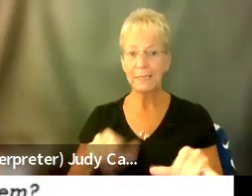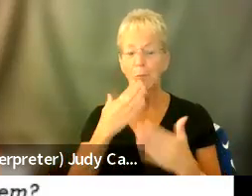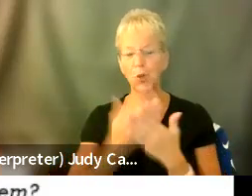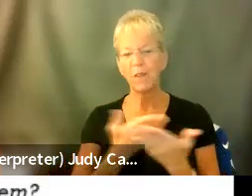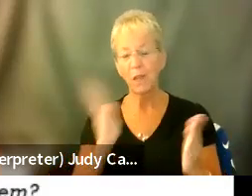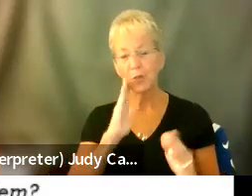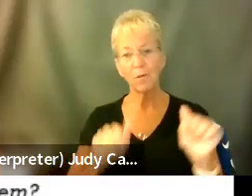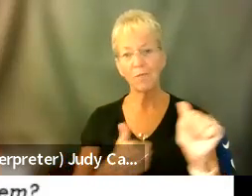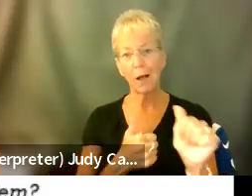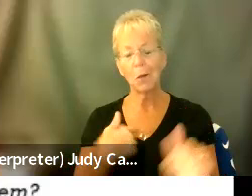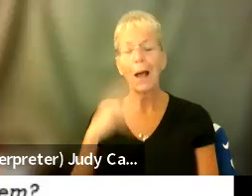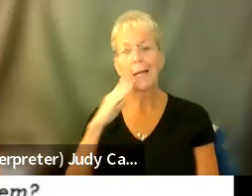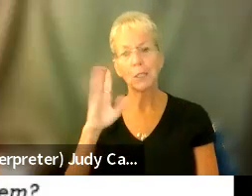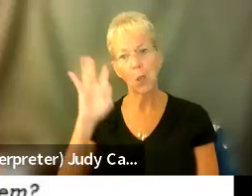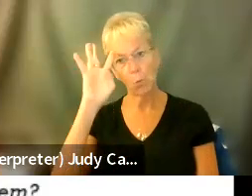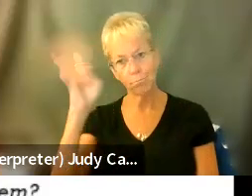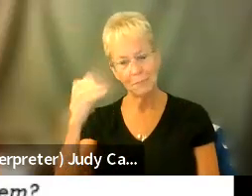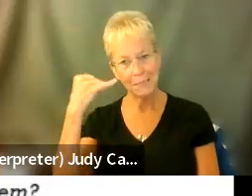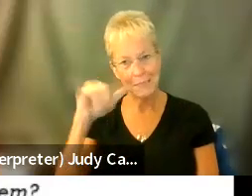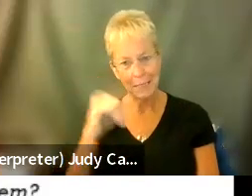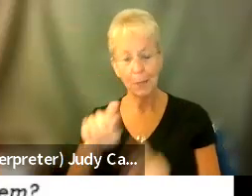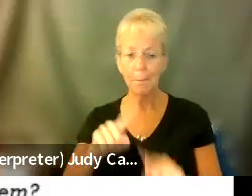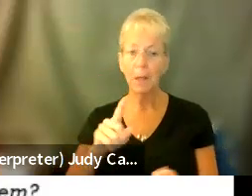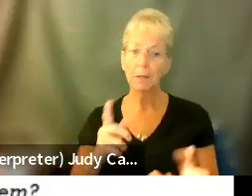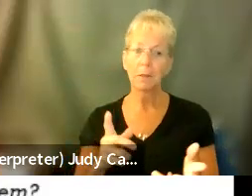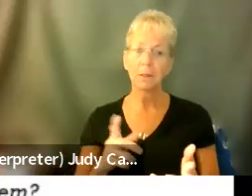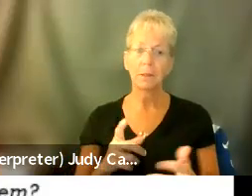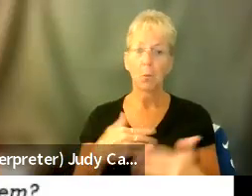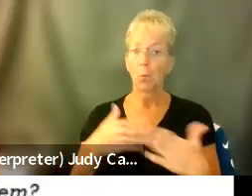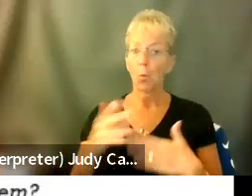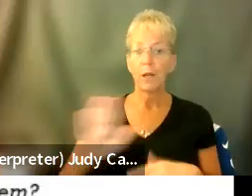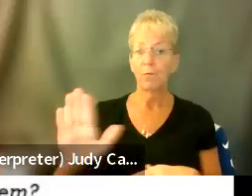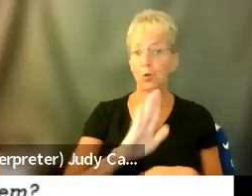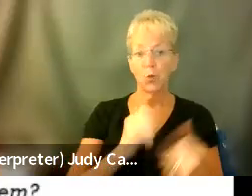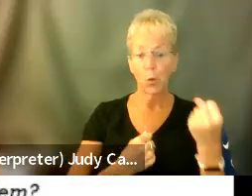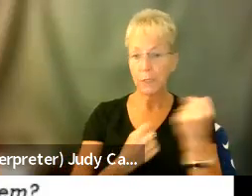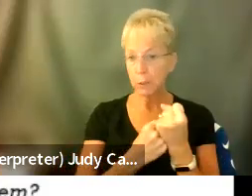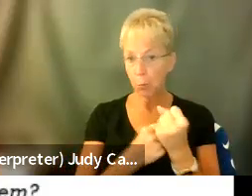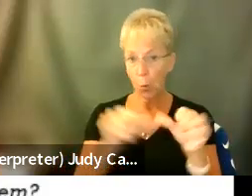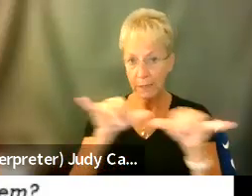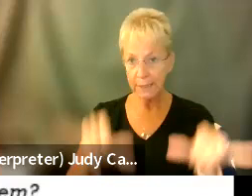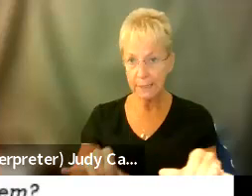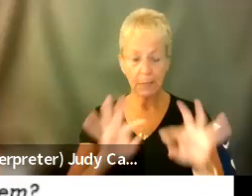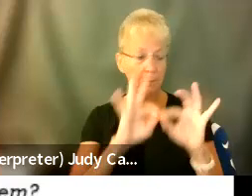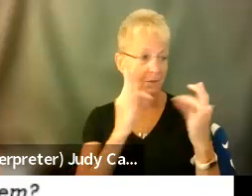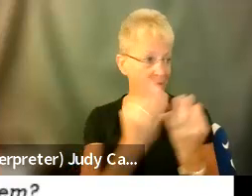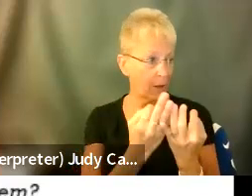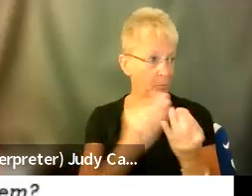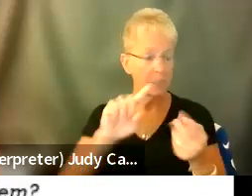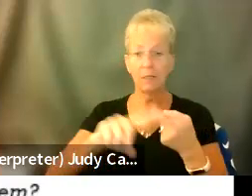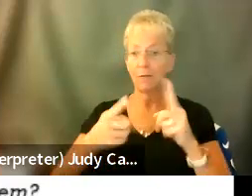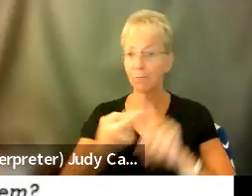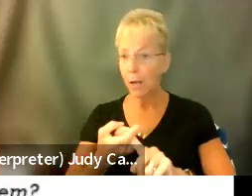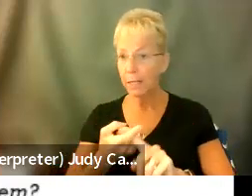but I like to think that. What makes up your support system? Family, friends, medical